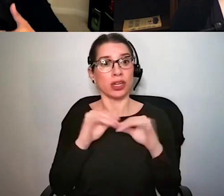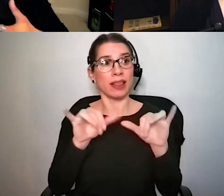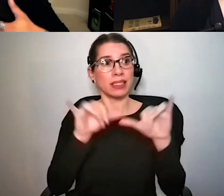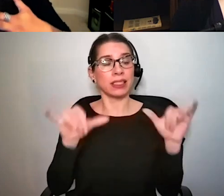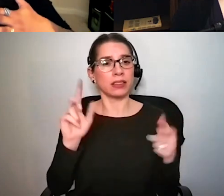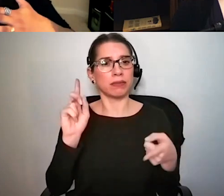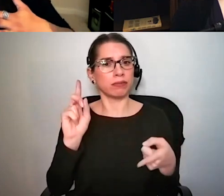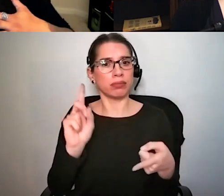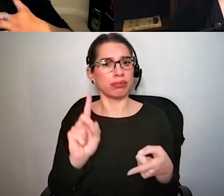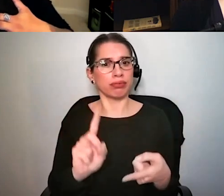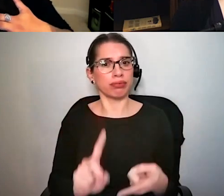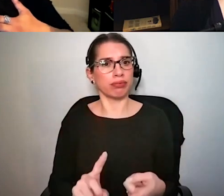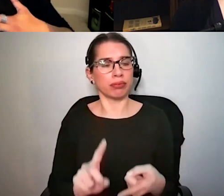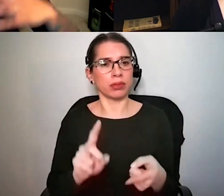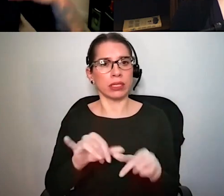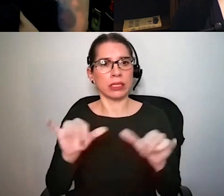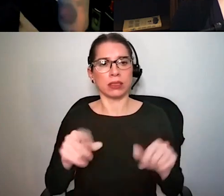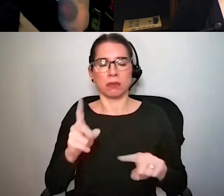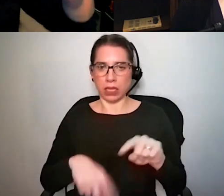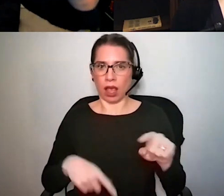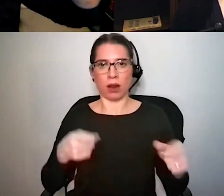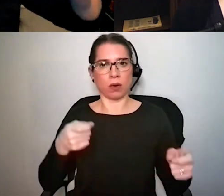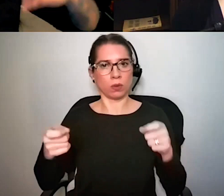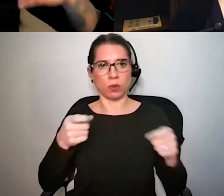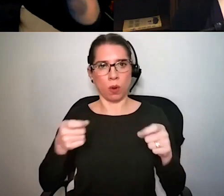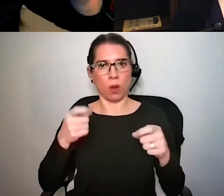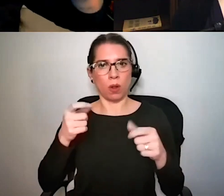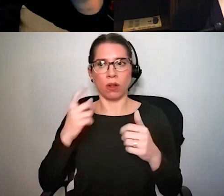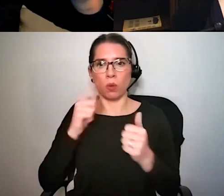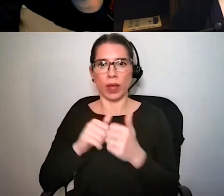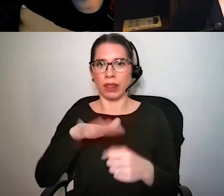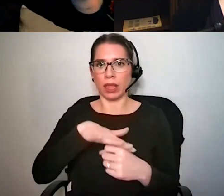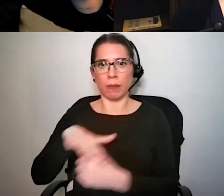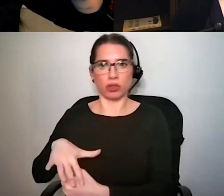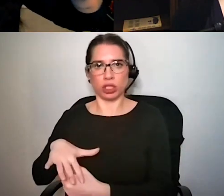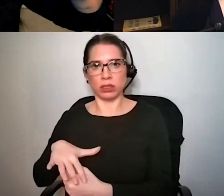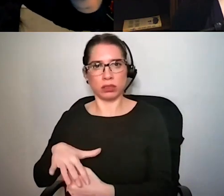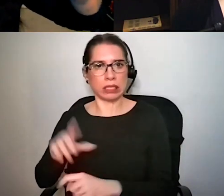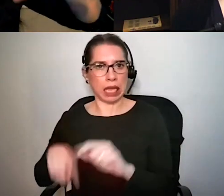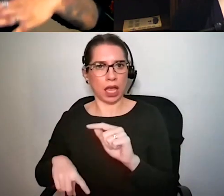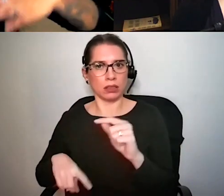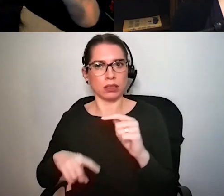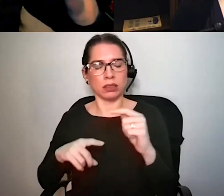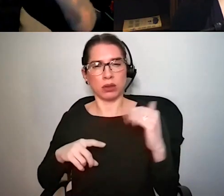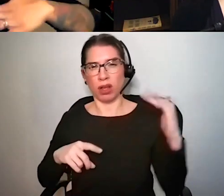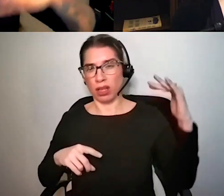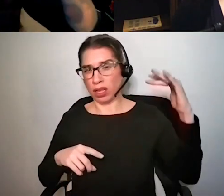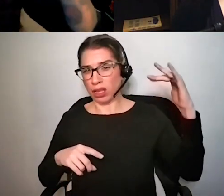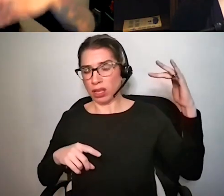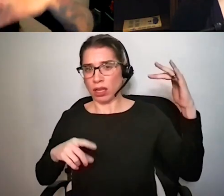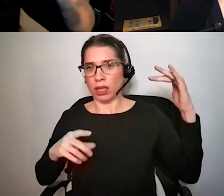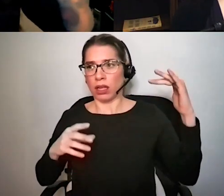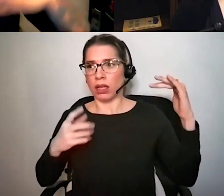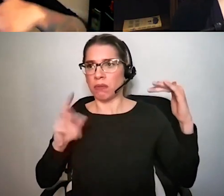system can't compensates with inhibition and so when you when you you change this kind of